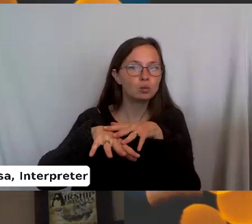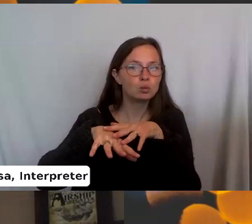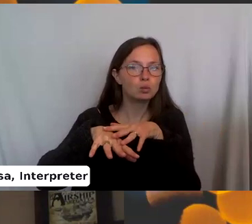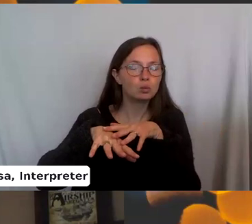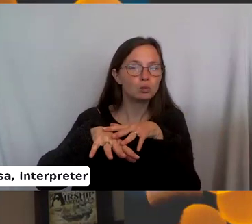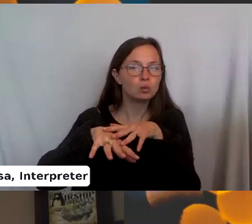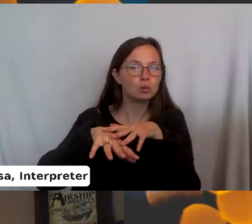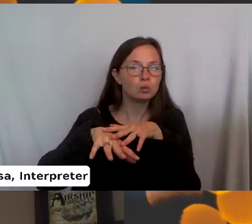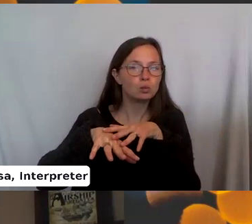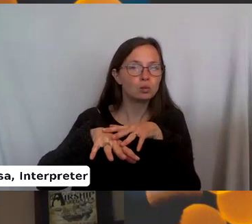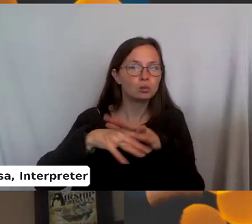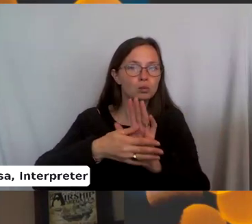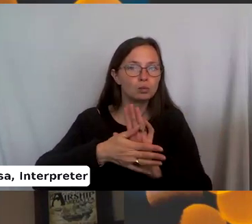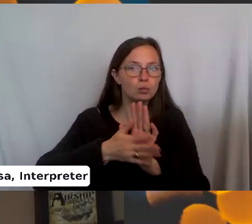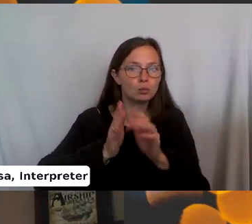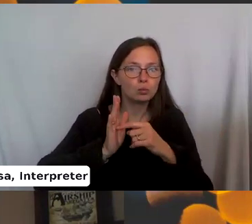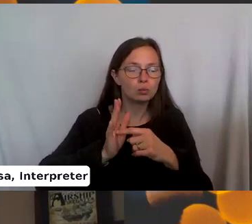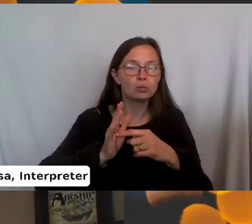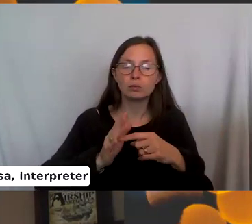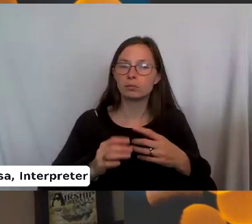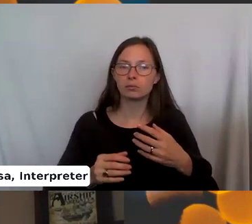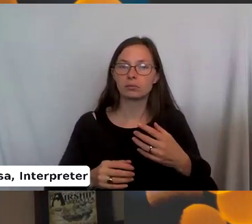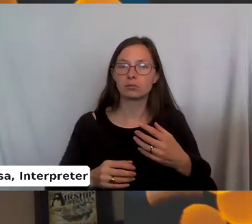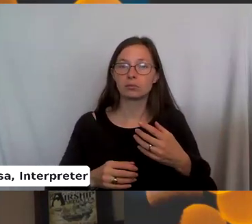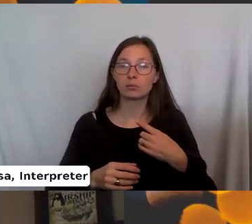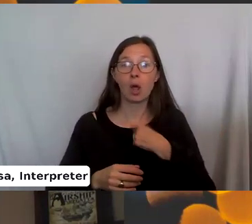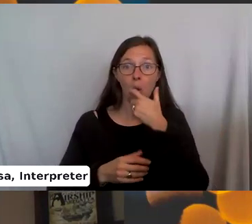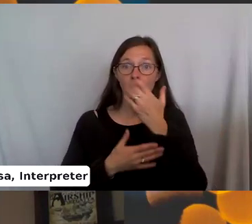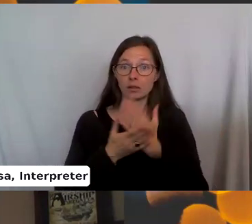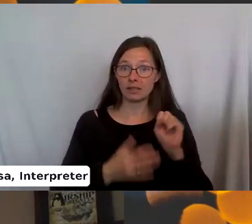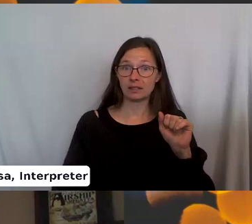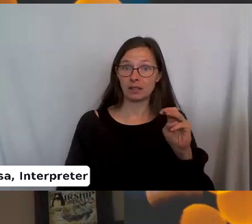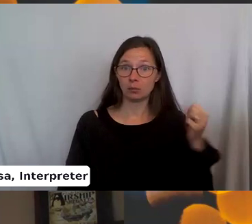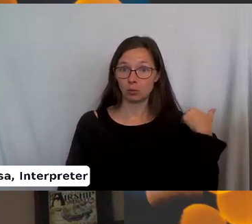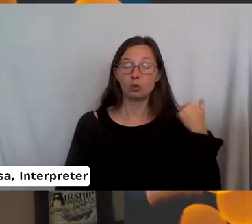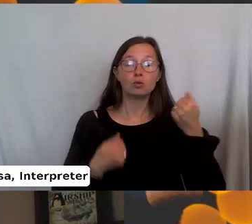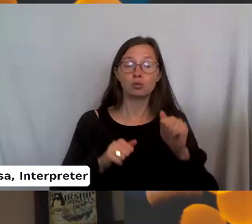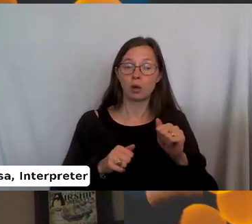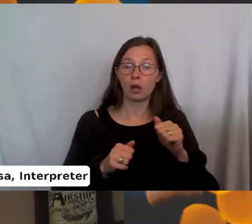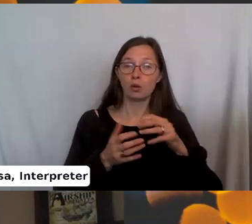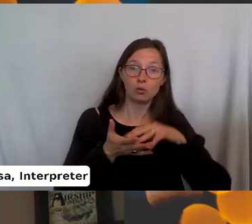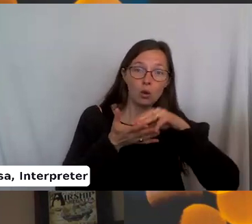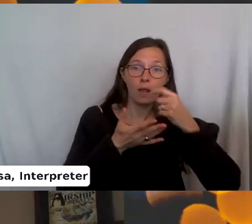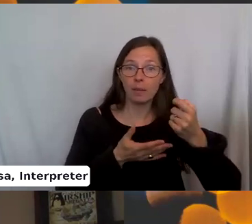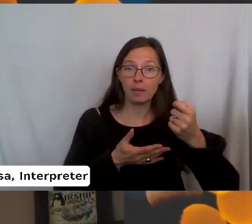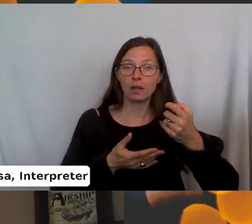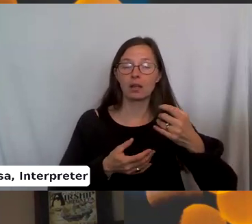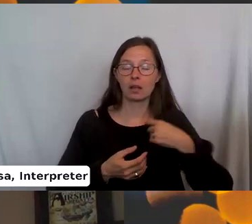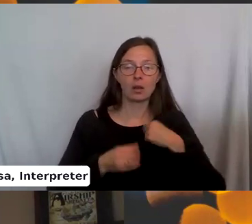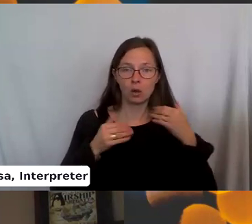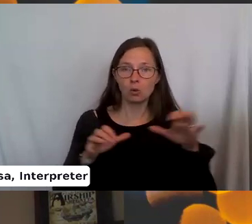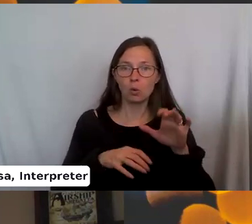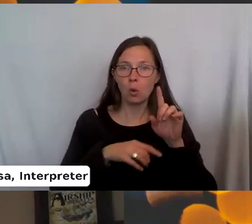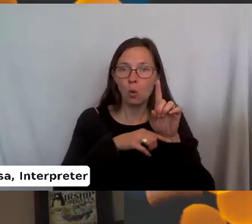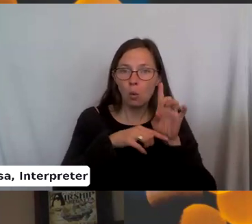pace. So I've used that actually when I watched back some of Sam's earlier stuff to try to start to learn. You can have it do it like at a quarter speed